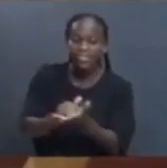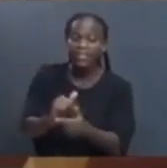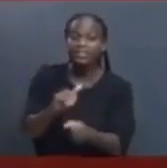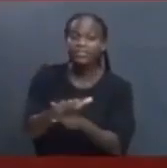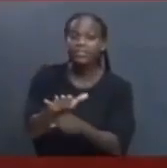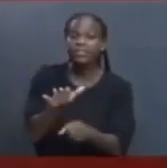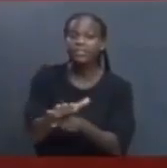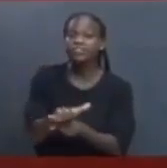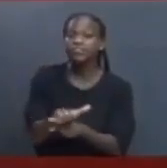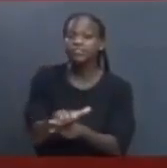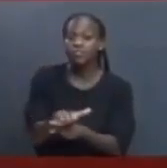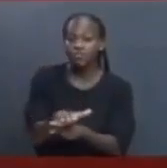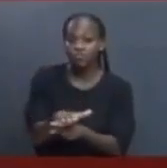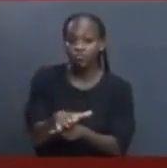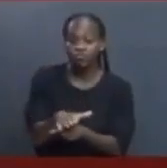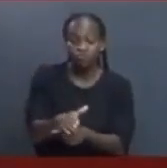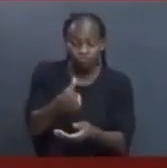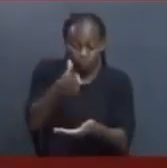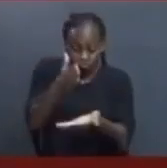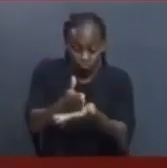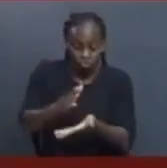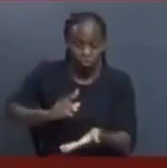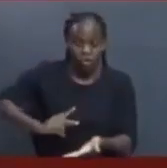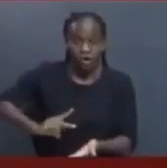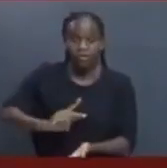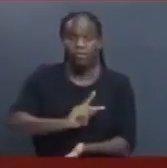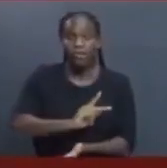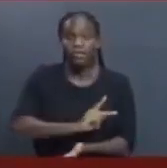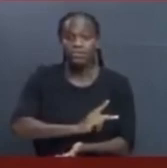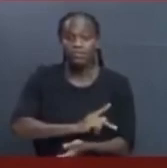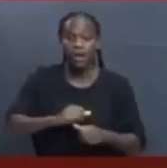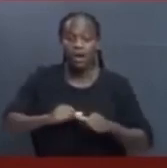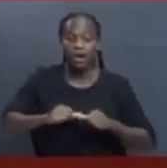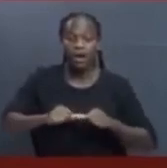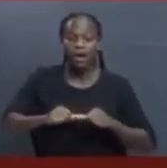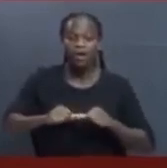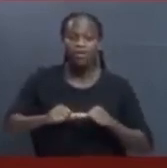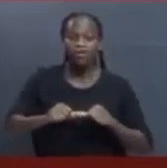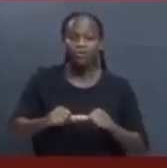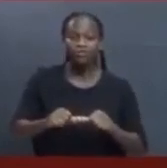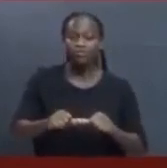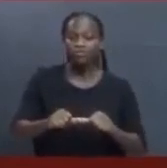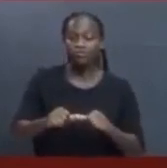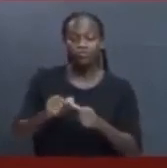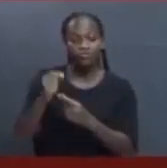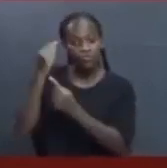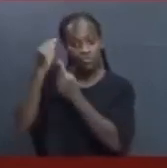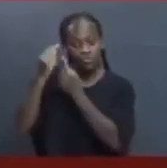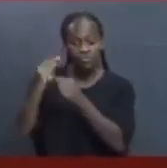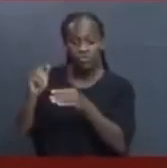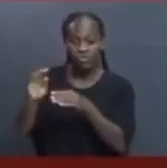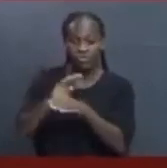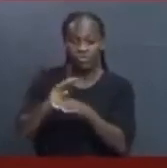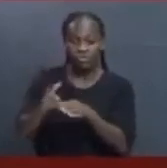to injunction parliaments from proceeding with the consideration of the business in the House